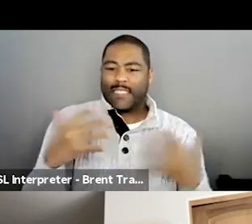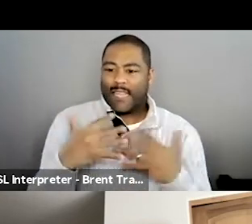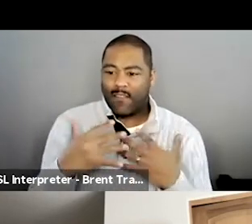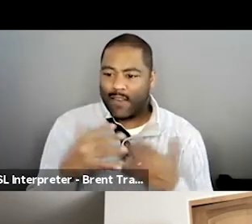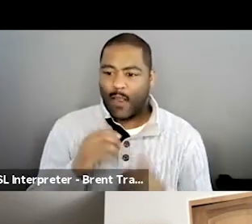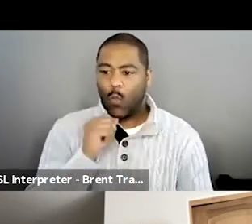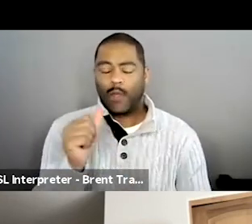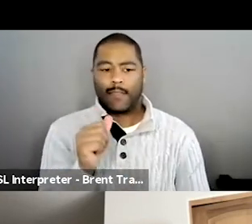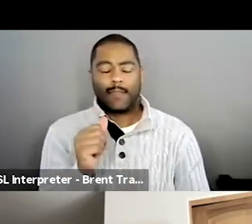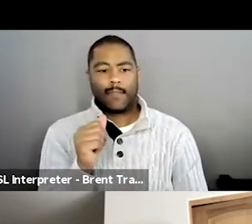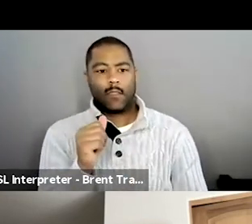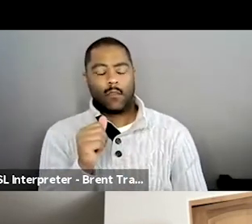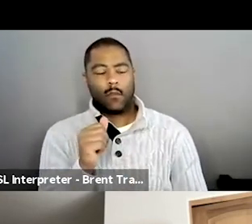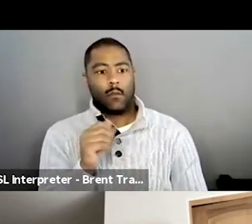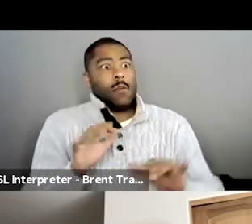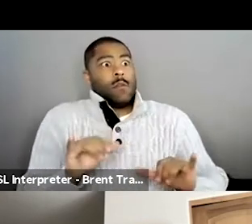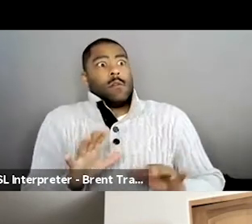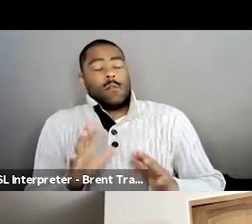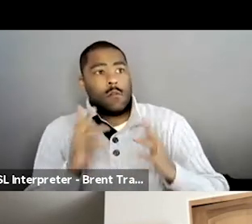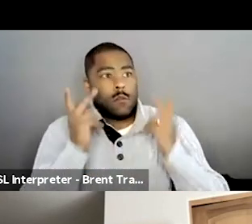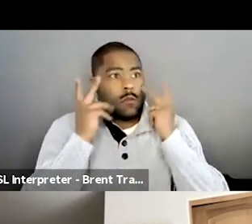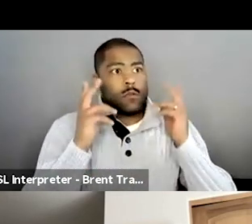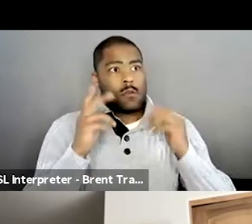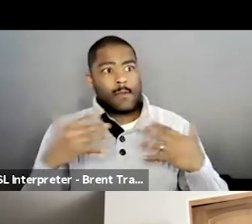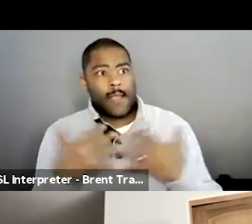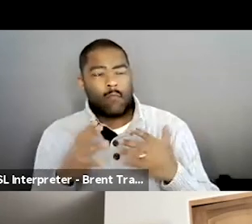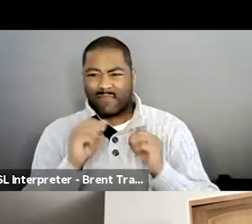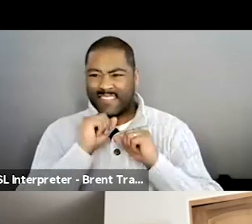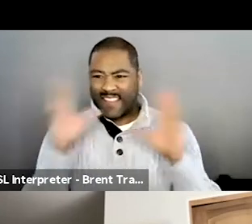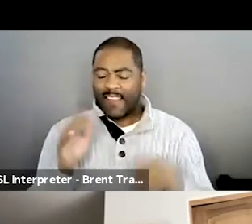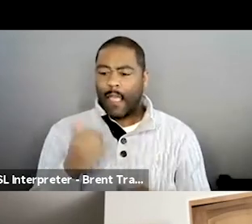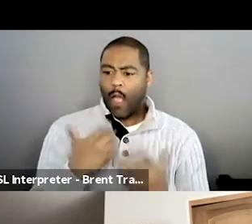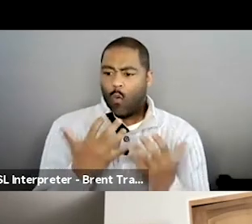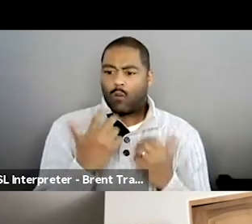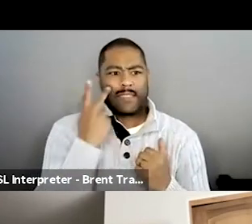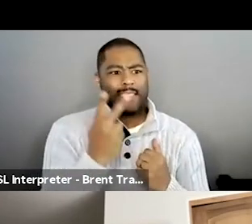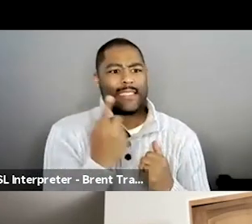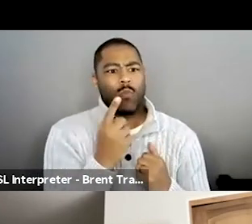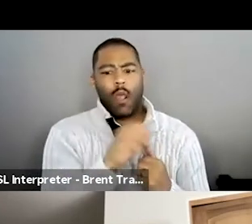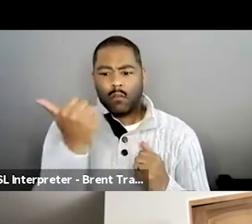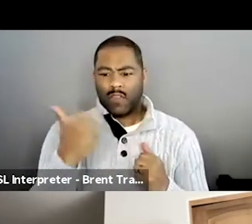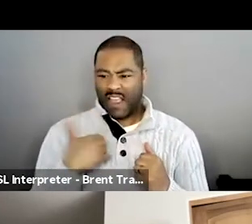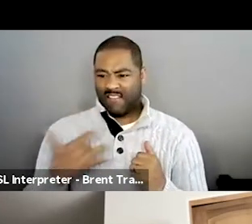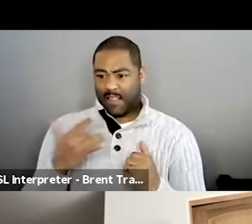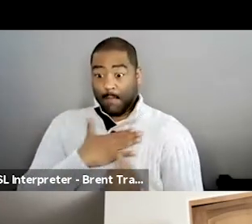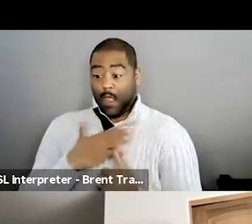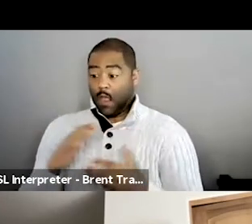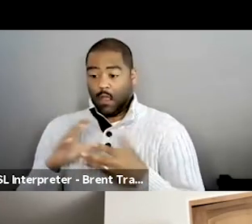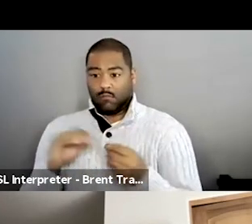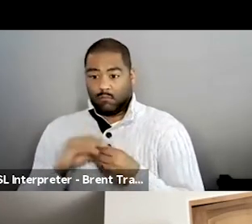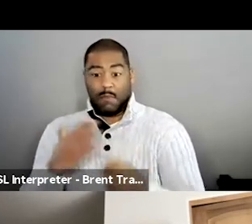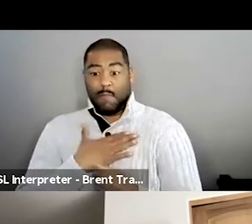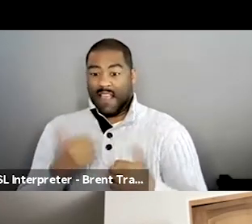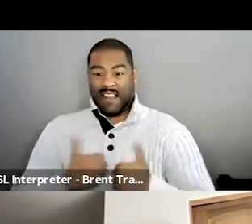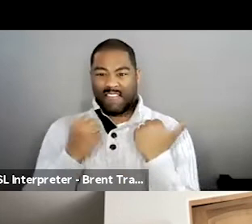see it from somebody else who can really make this feel like a. So you want more drama about your life? I